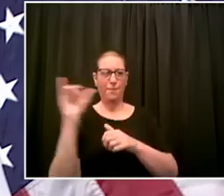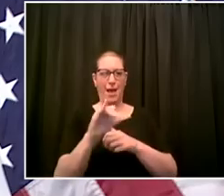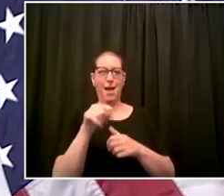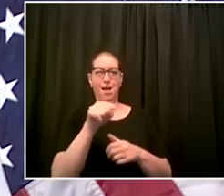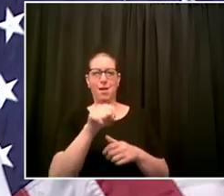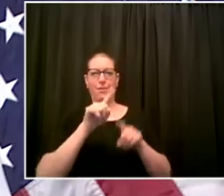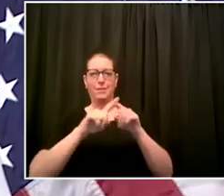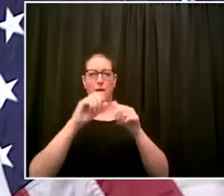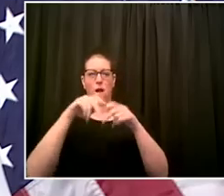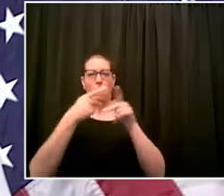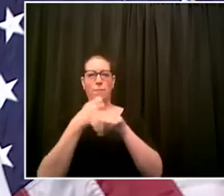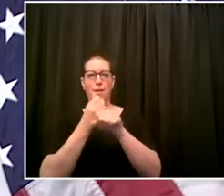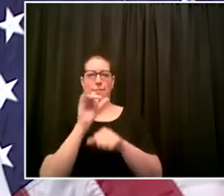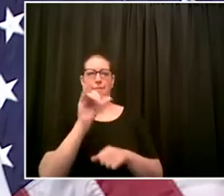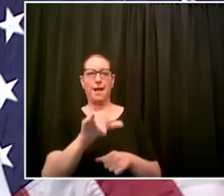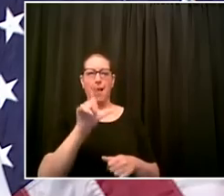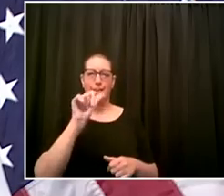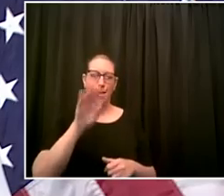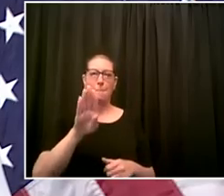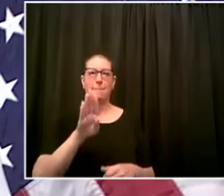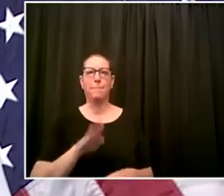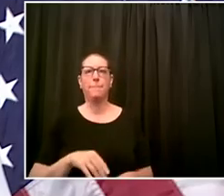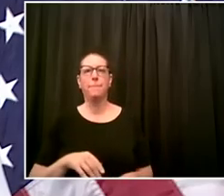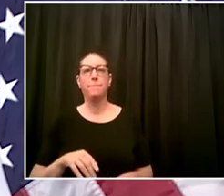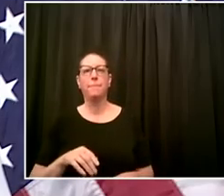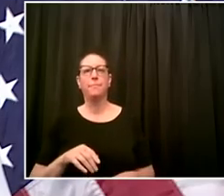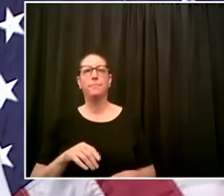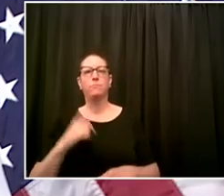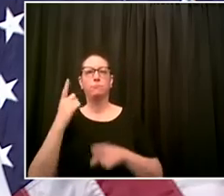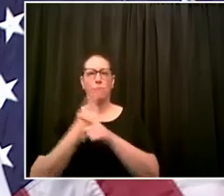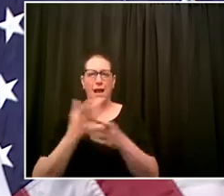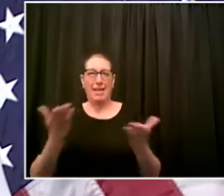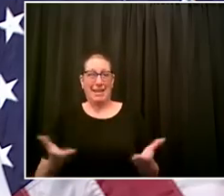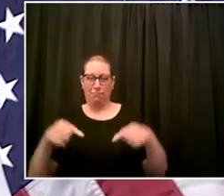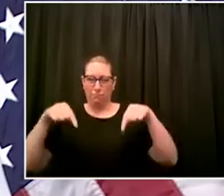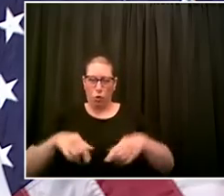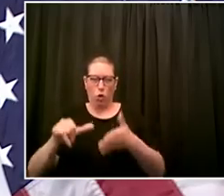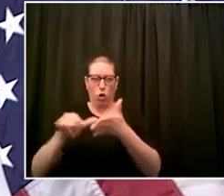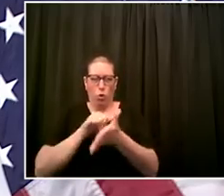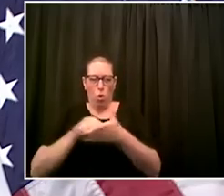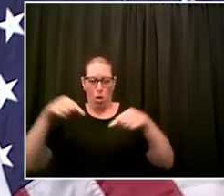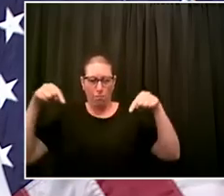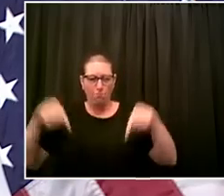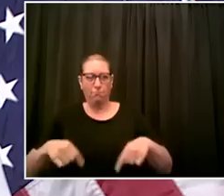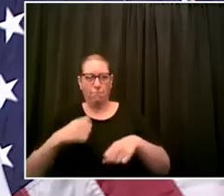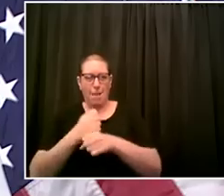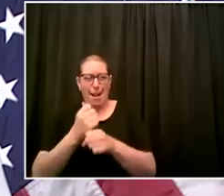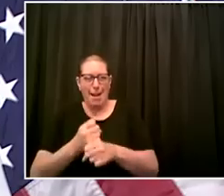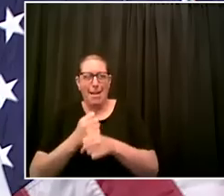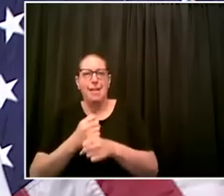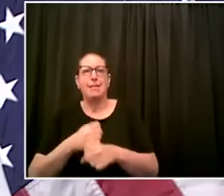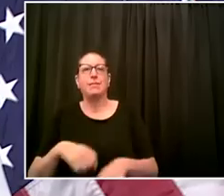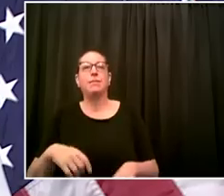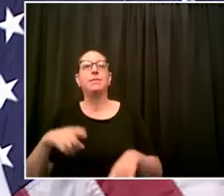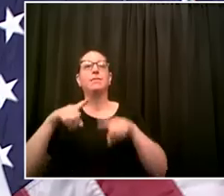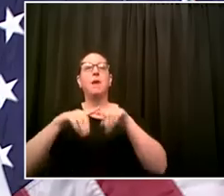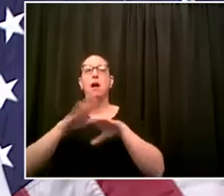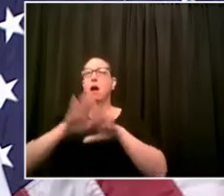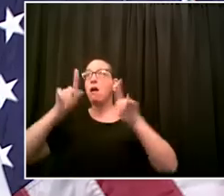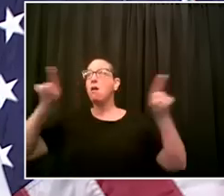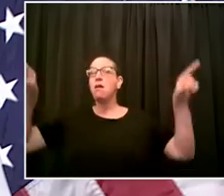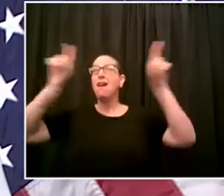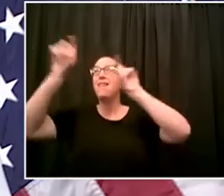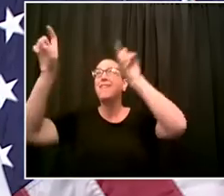in many cases outside the country produce now produced here for our people so for the first